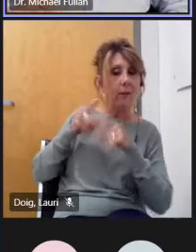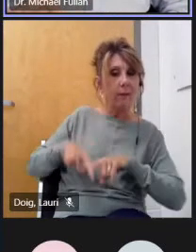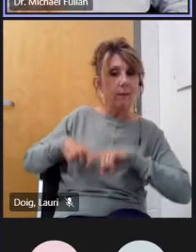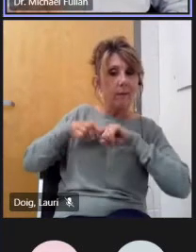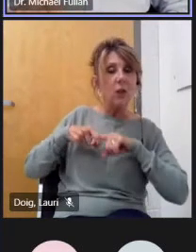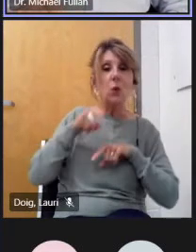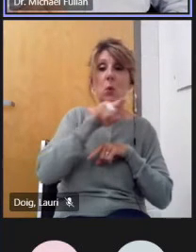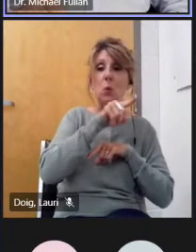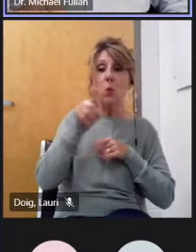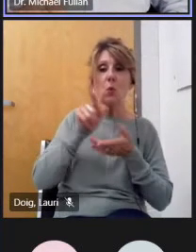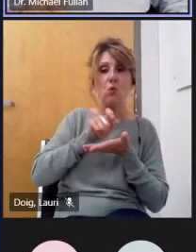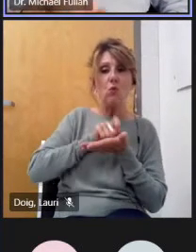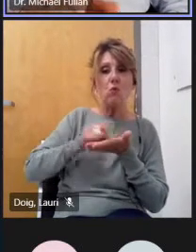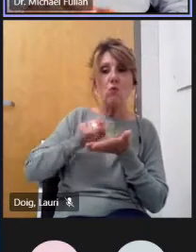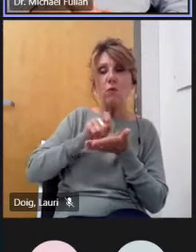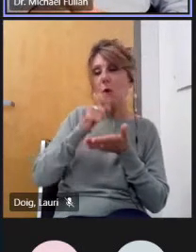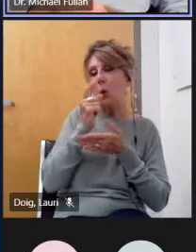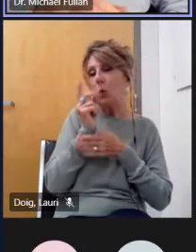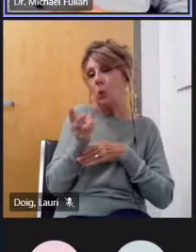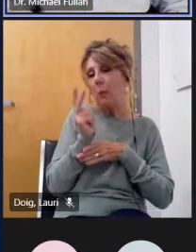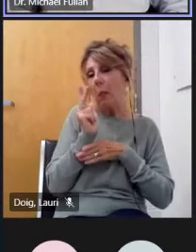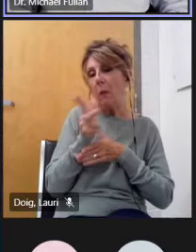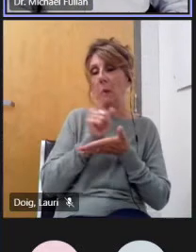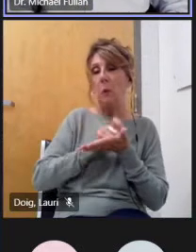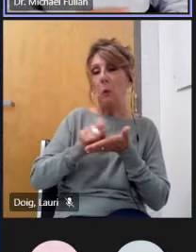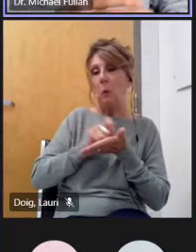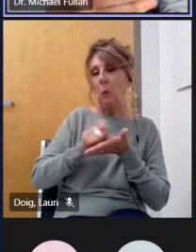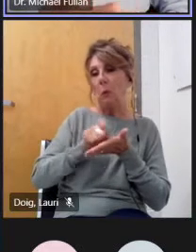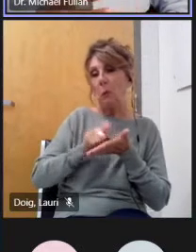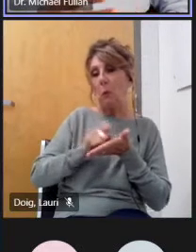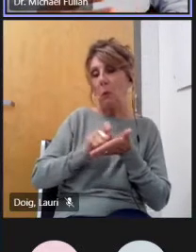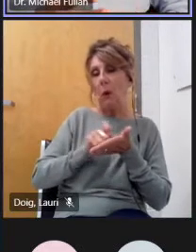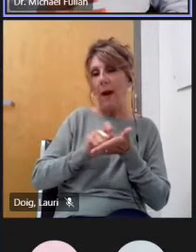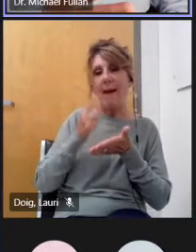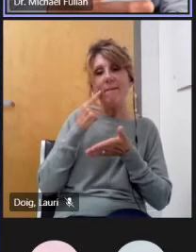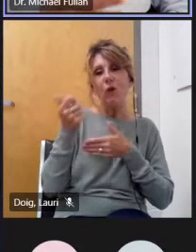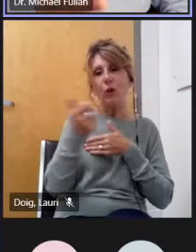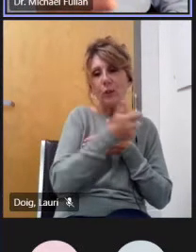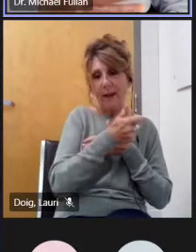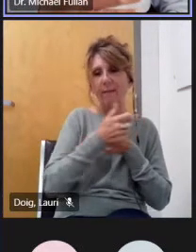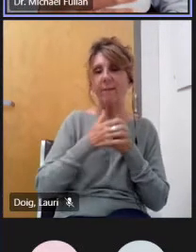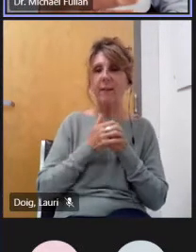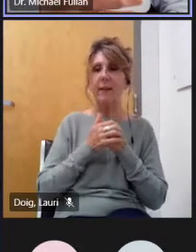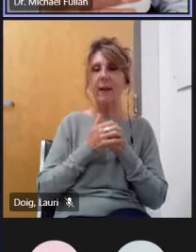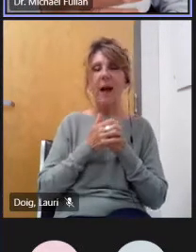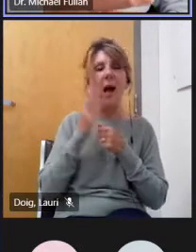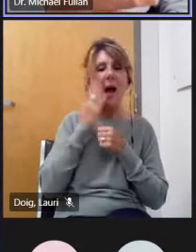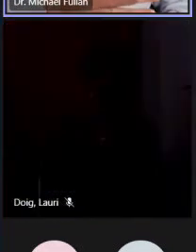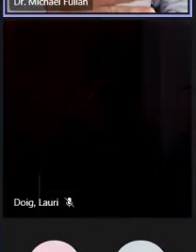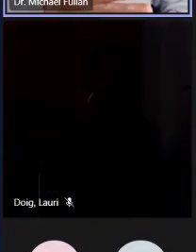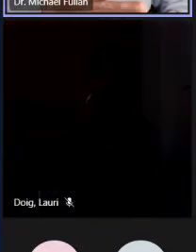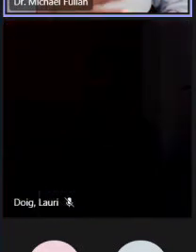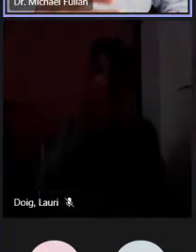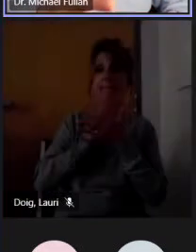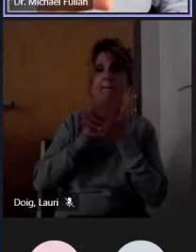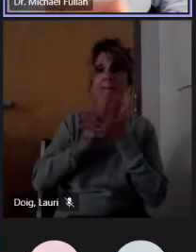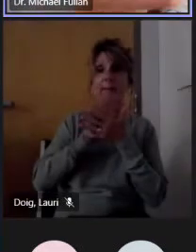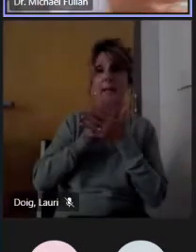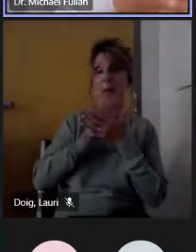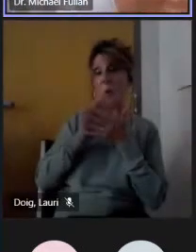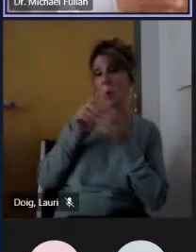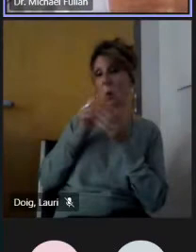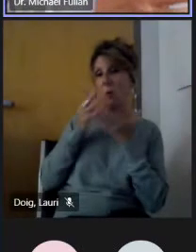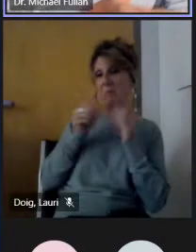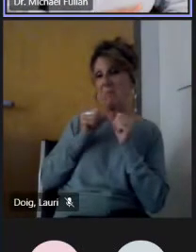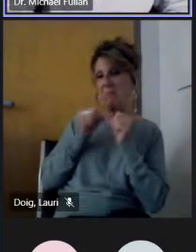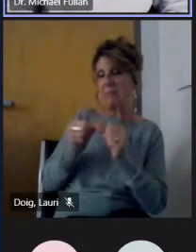note to yourself for a couple of minutes after you see the video and so slightly longer than we normally show them i think it might be six or so minutes